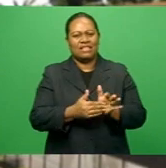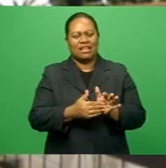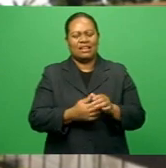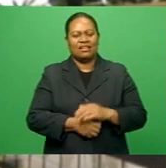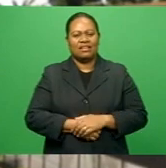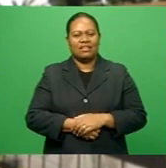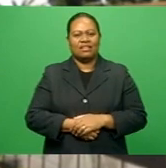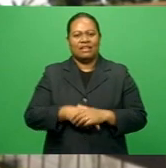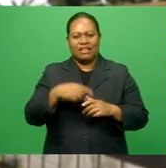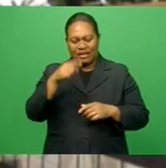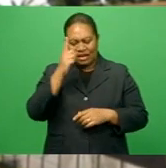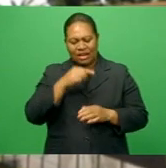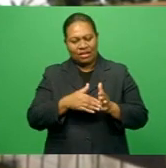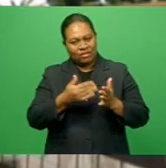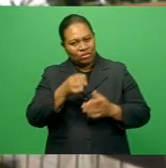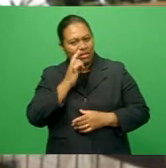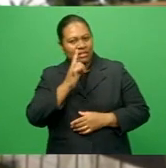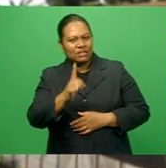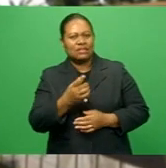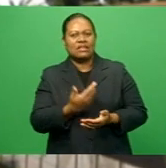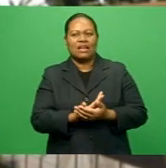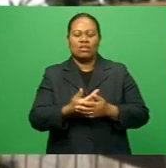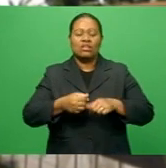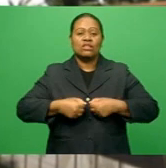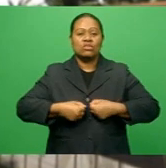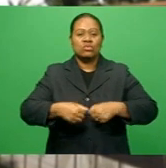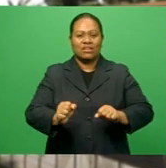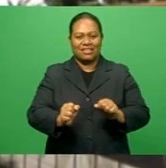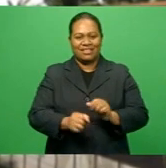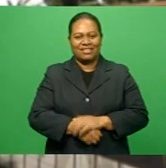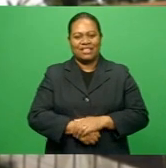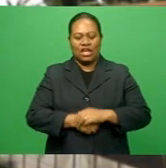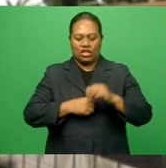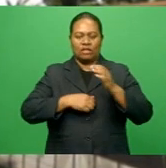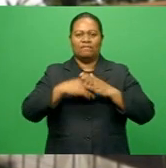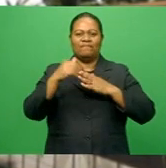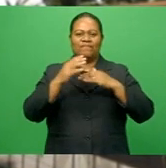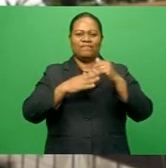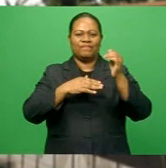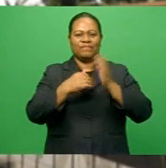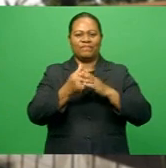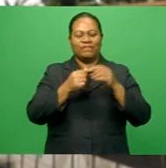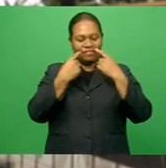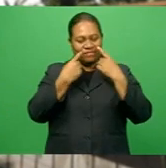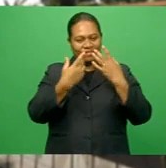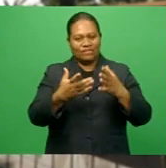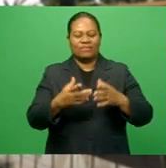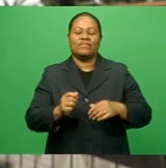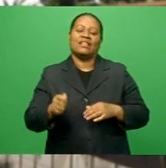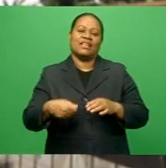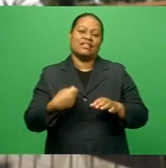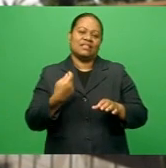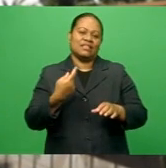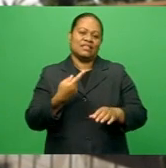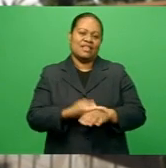re-look at their outsourcing strategies. Construction is expected to begin next year.